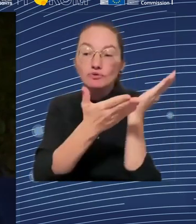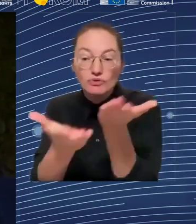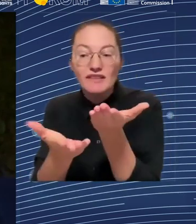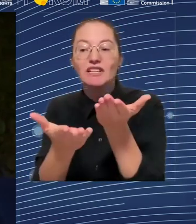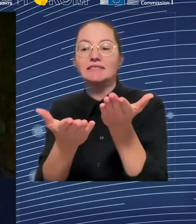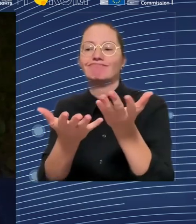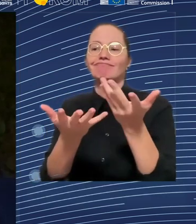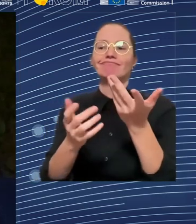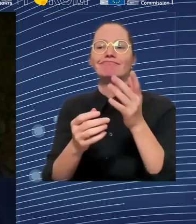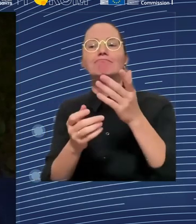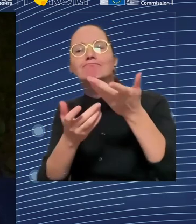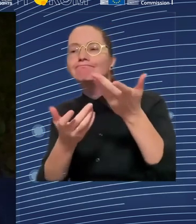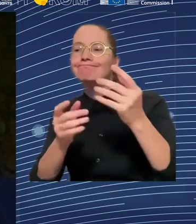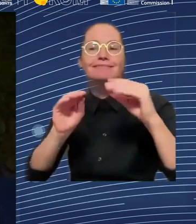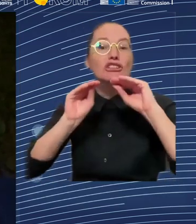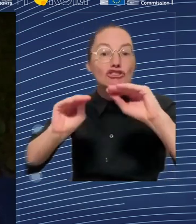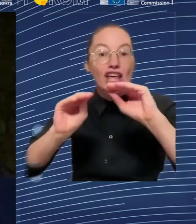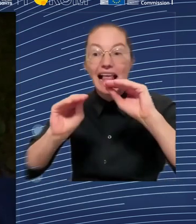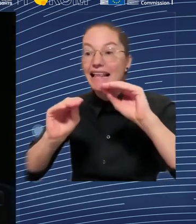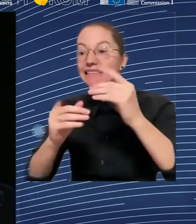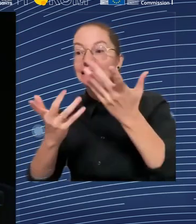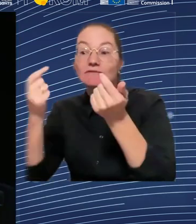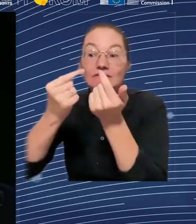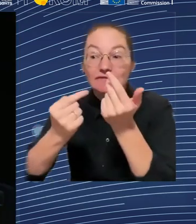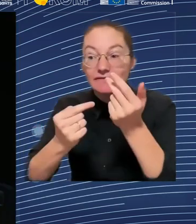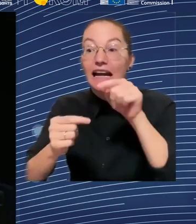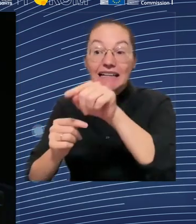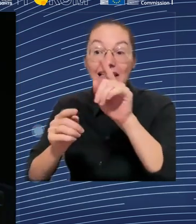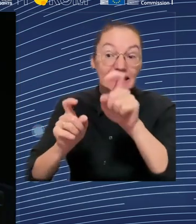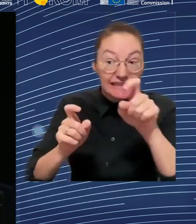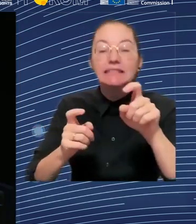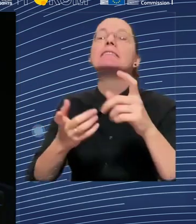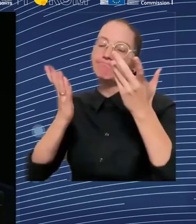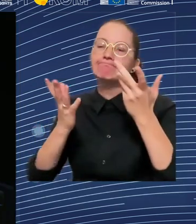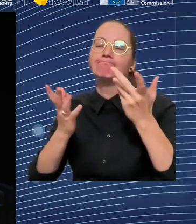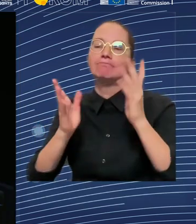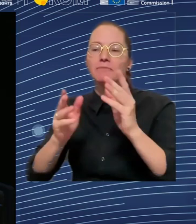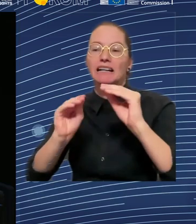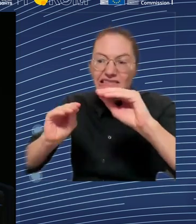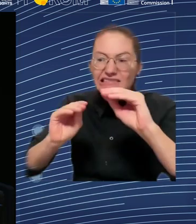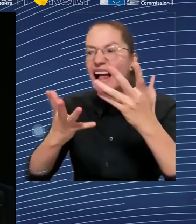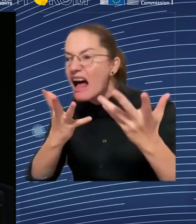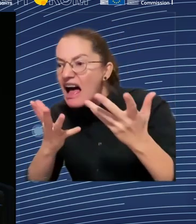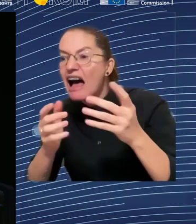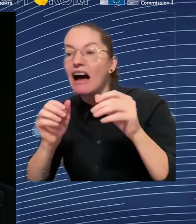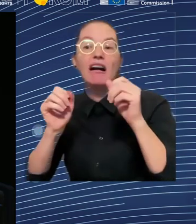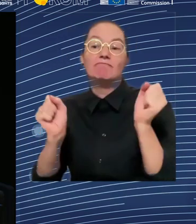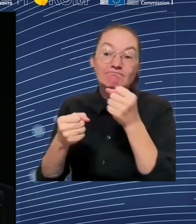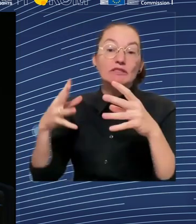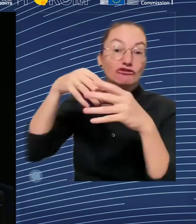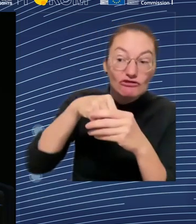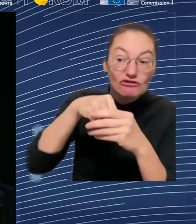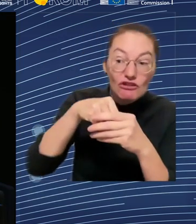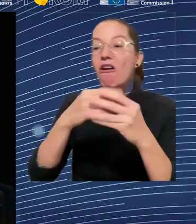training courses that don't serve for anything. So that has to come to an end. We really have to look at demand. We,